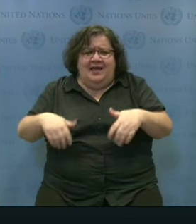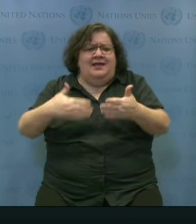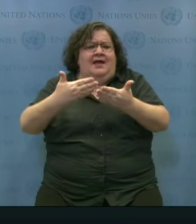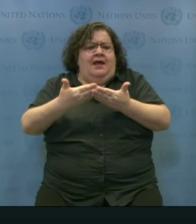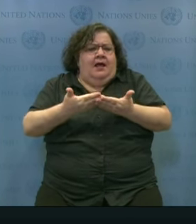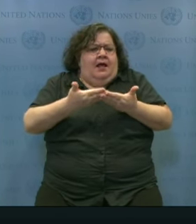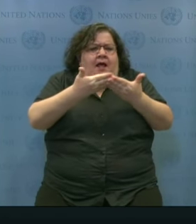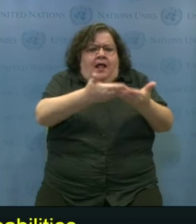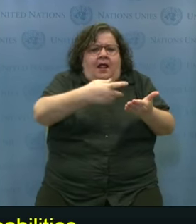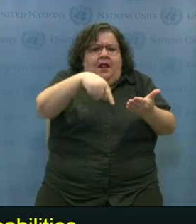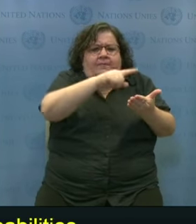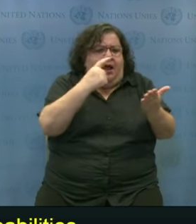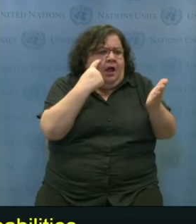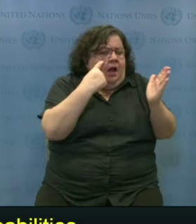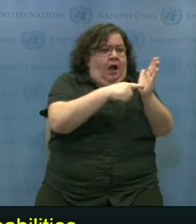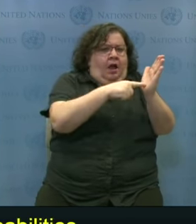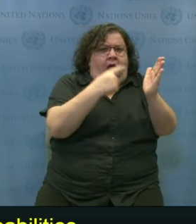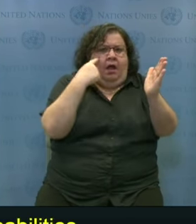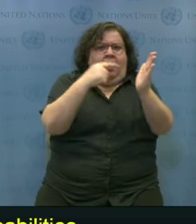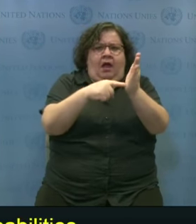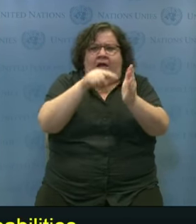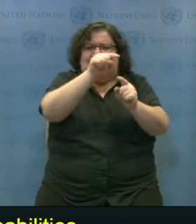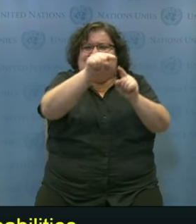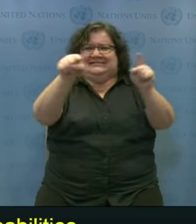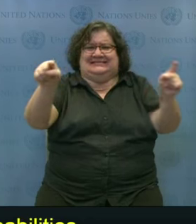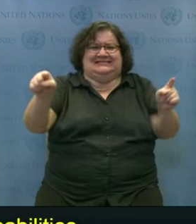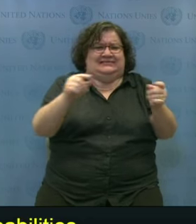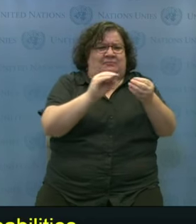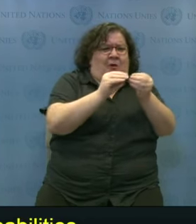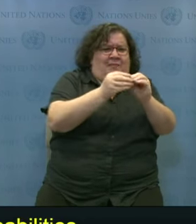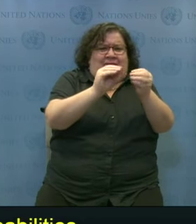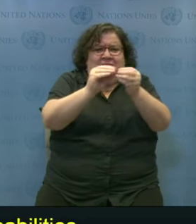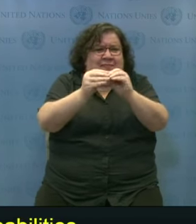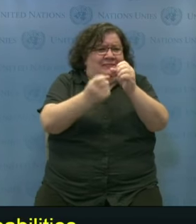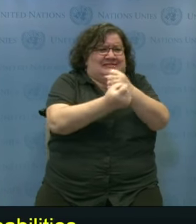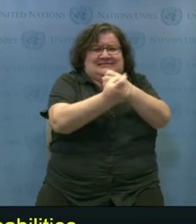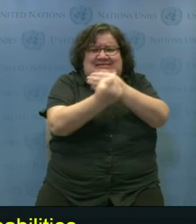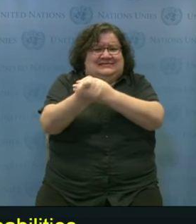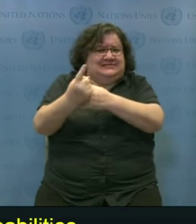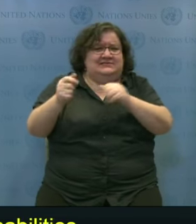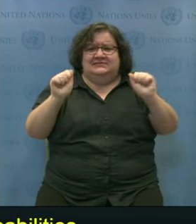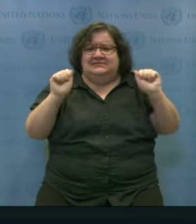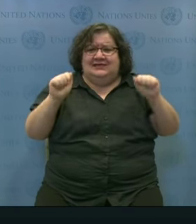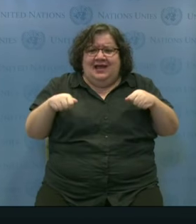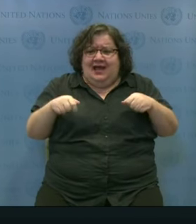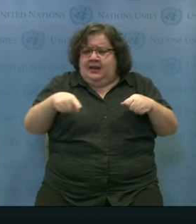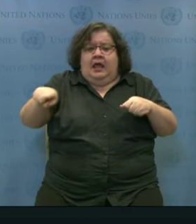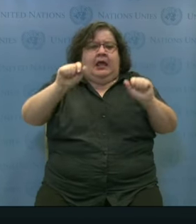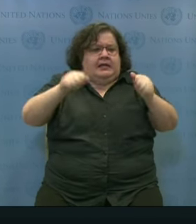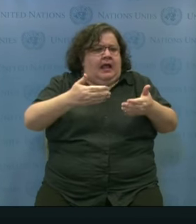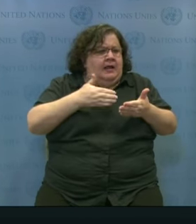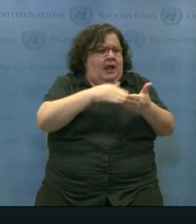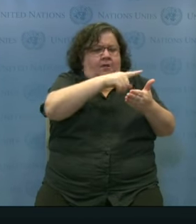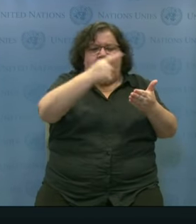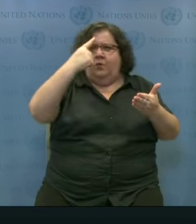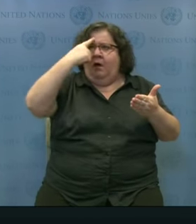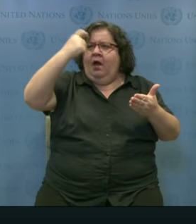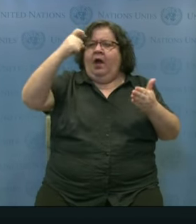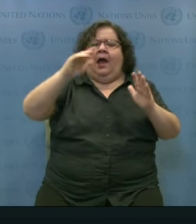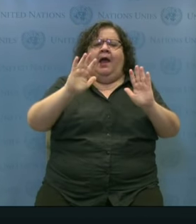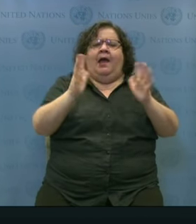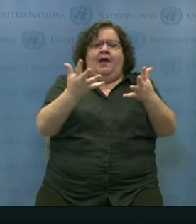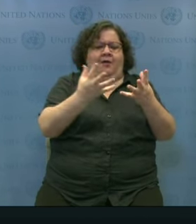for them. We talk about risk-informed planning and decision-making, but that risk is informed by whom?